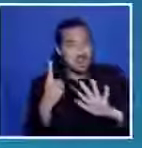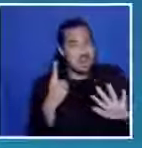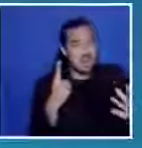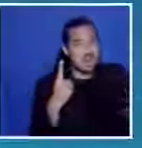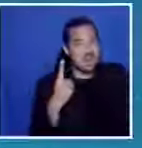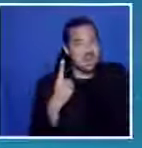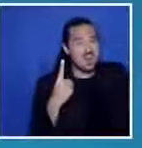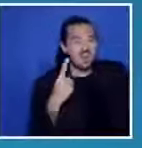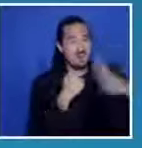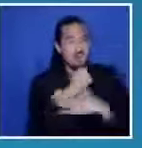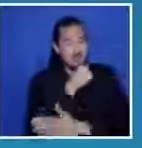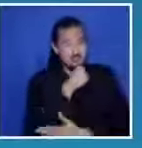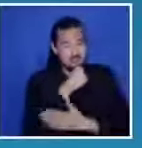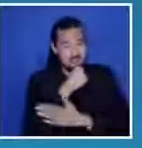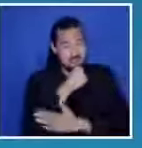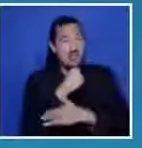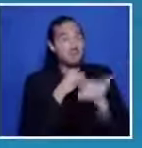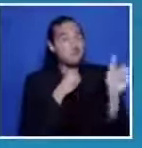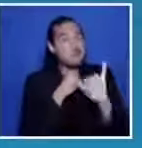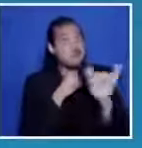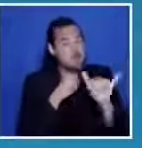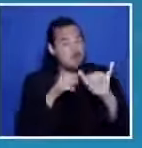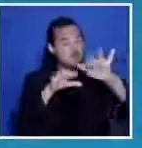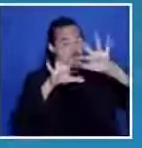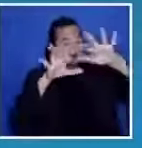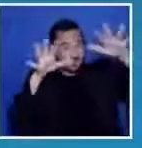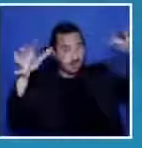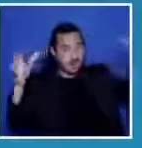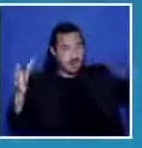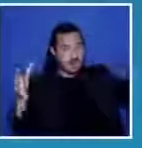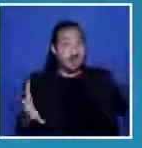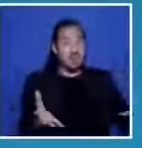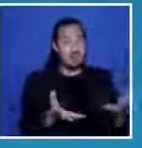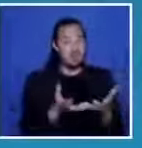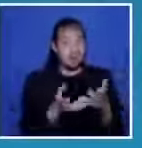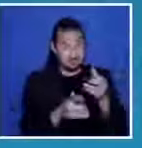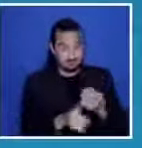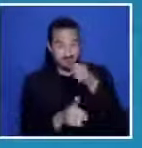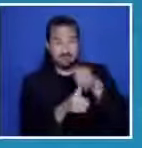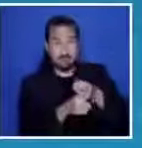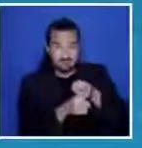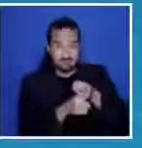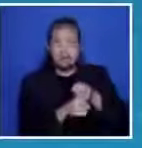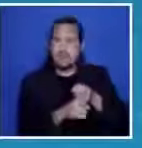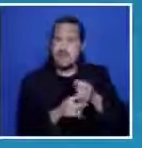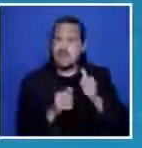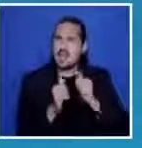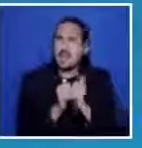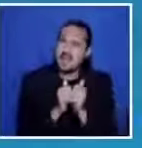And here's why all of you know the last year I got to run against the real Donald Trump